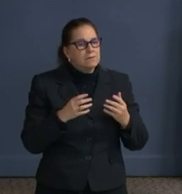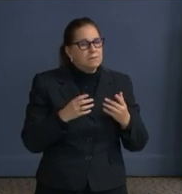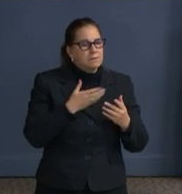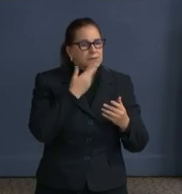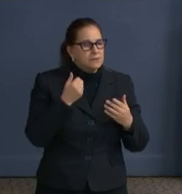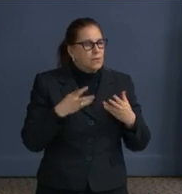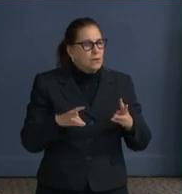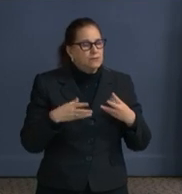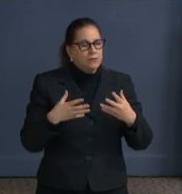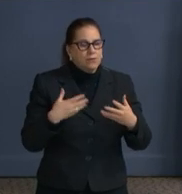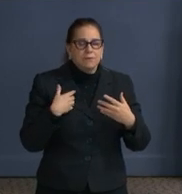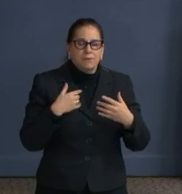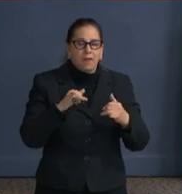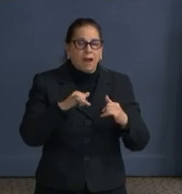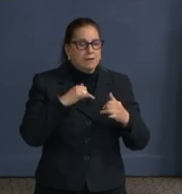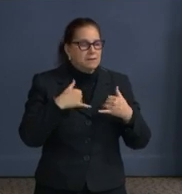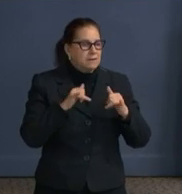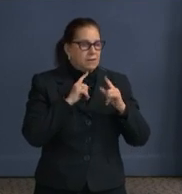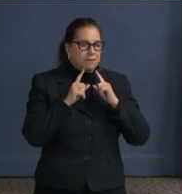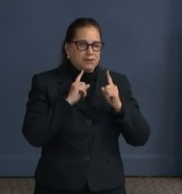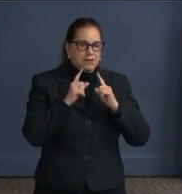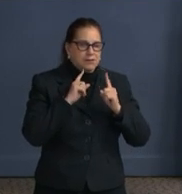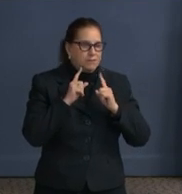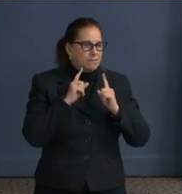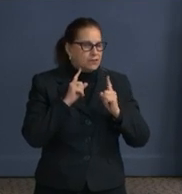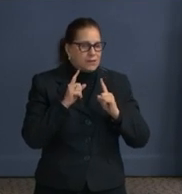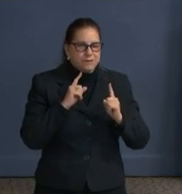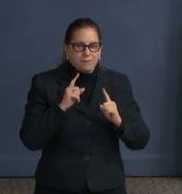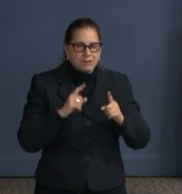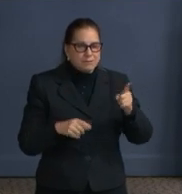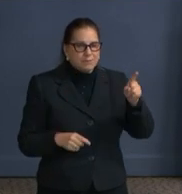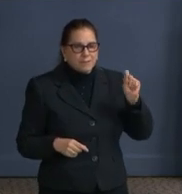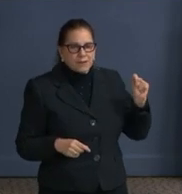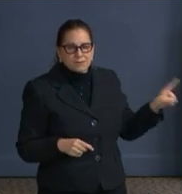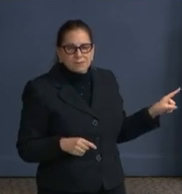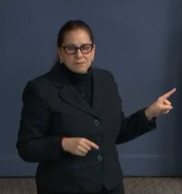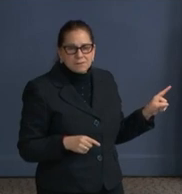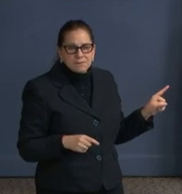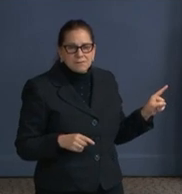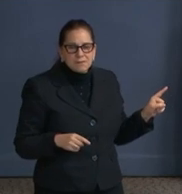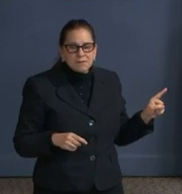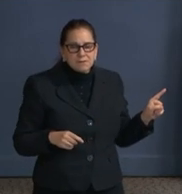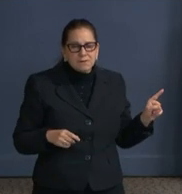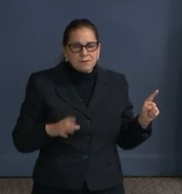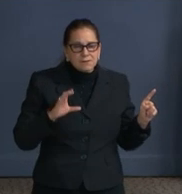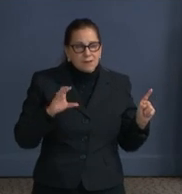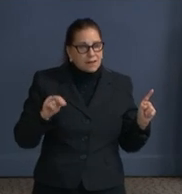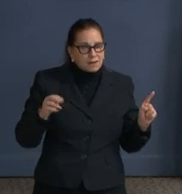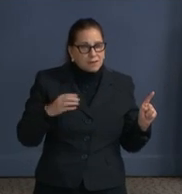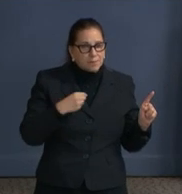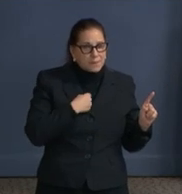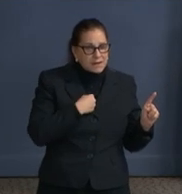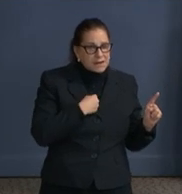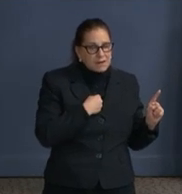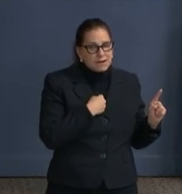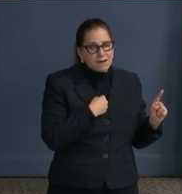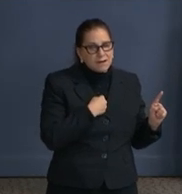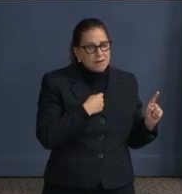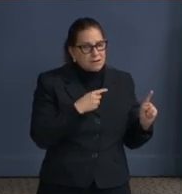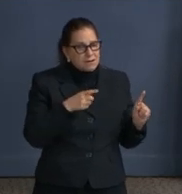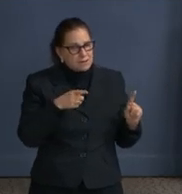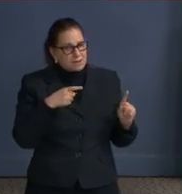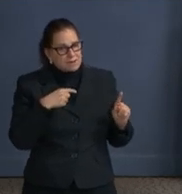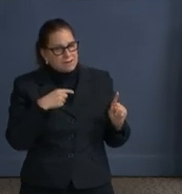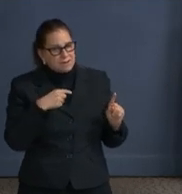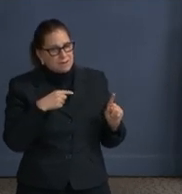Councilmember Charles Allen and others and citizens, including me, are worried that there's already new talk now about fencing off Congress, the